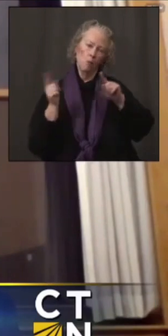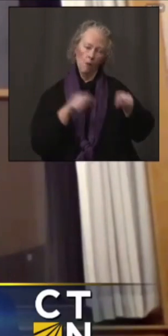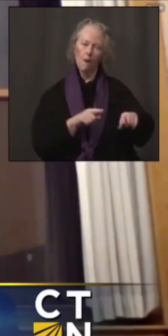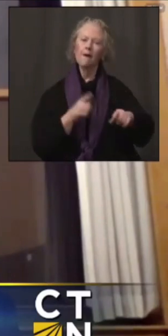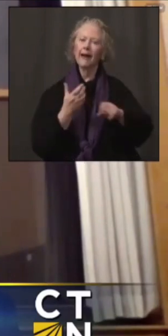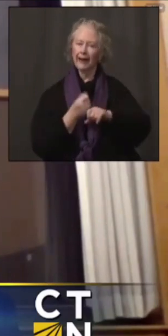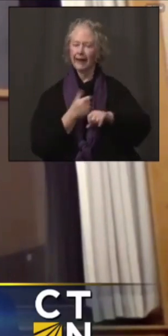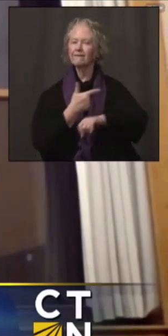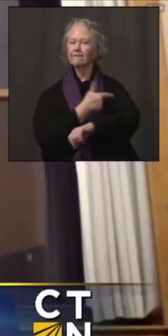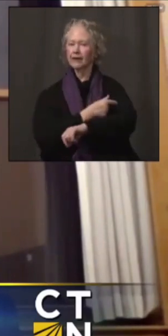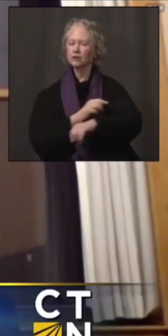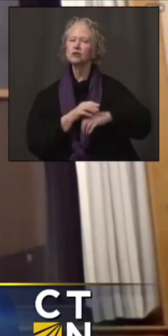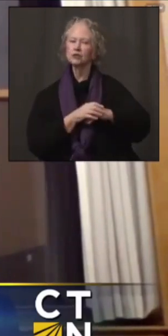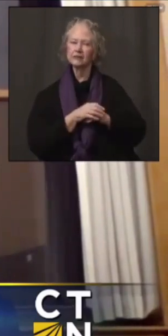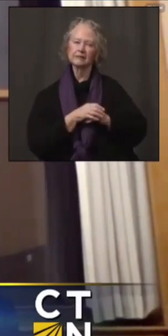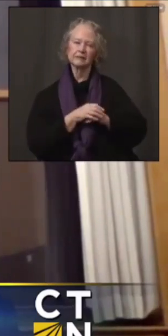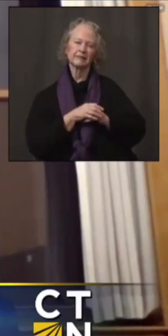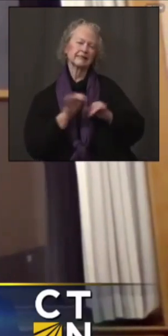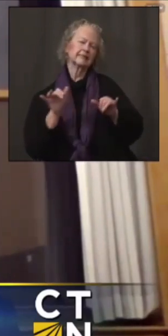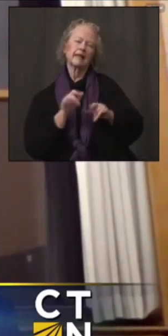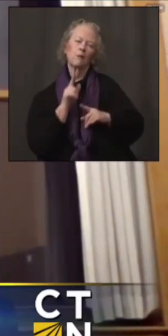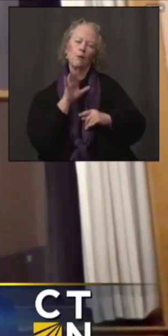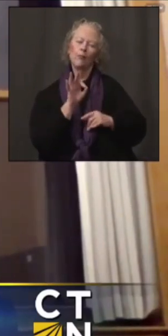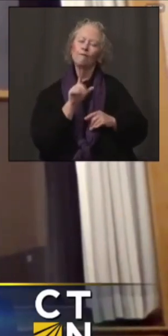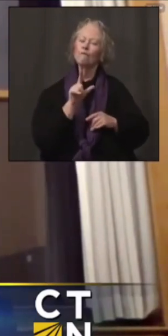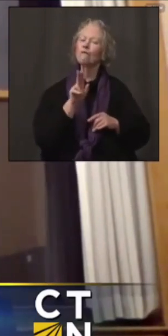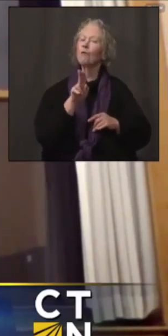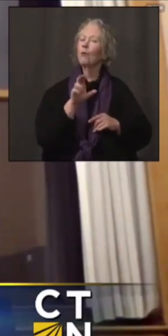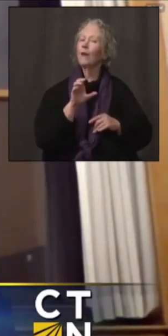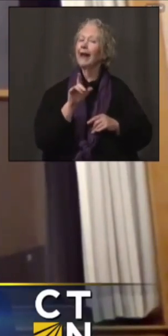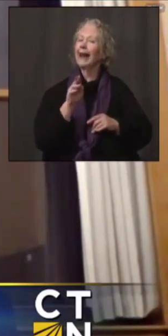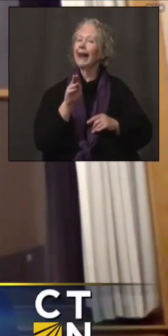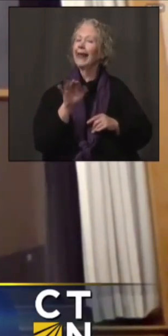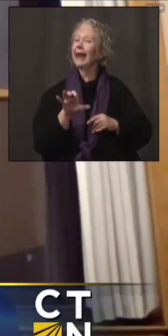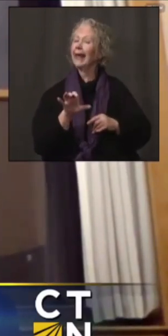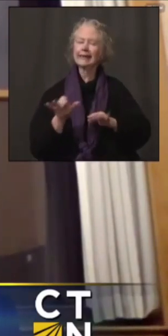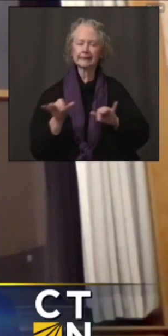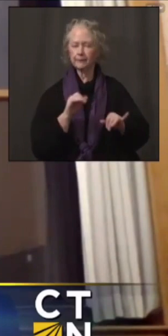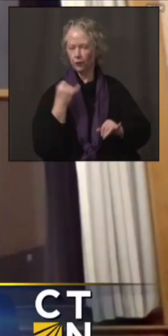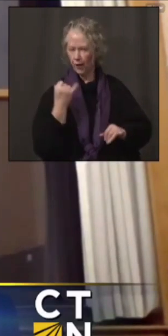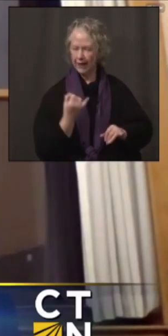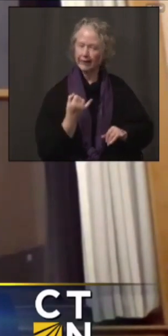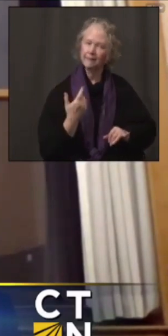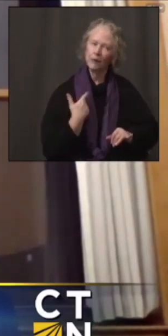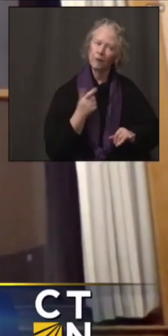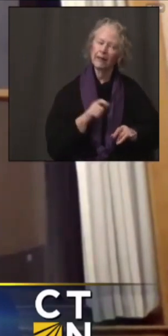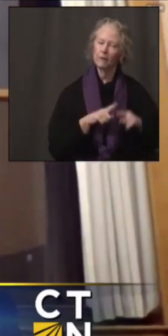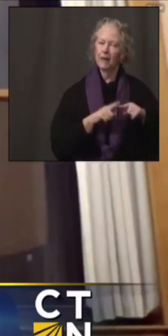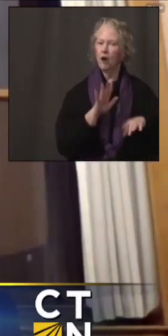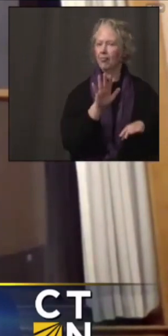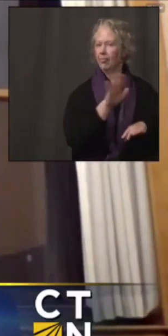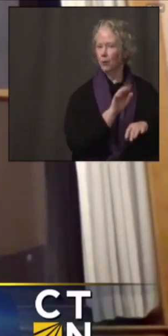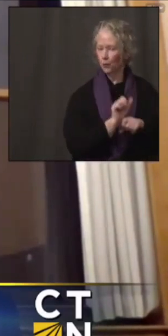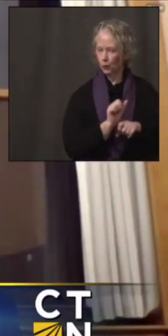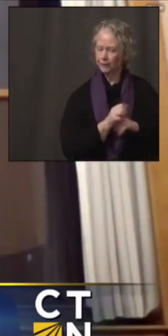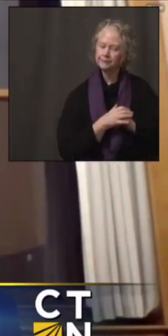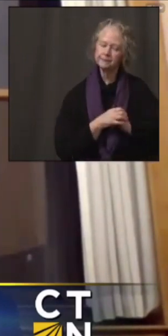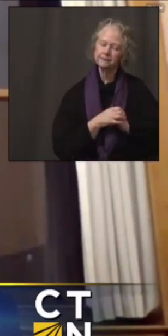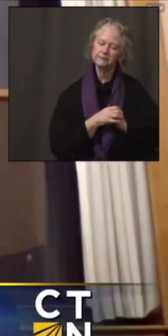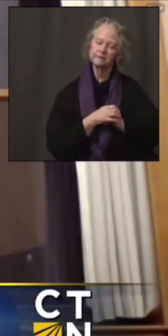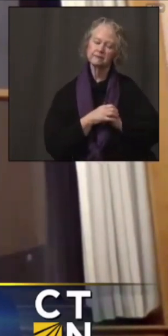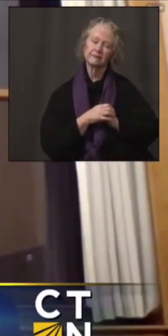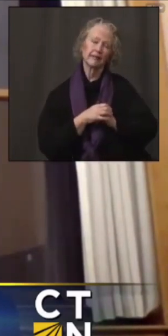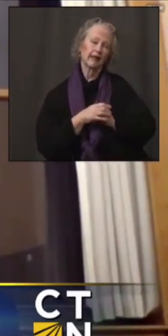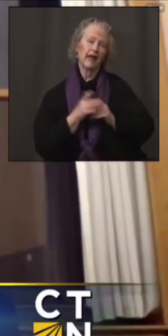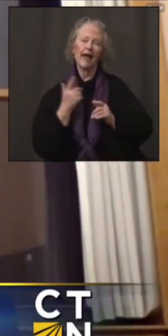I think it's a similar model to when they do flu clinics in normal years. So this is not new, but we need the partnership there. And then beyond that, I think it's just myth